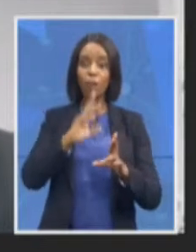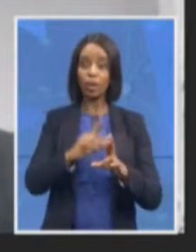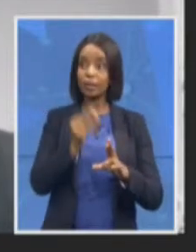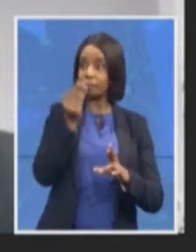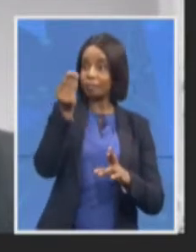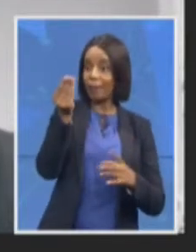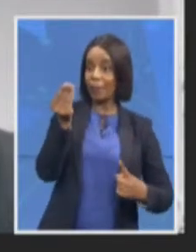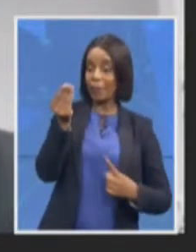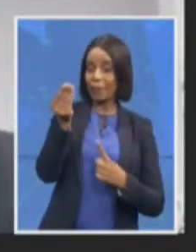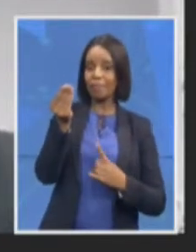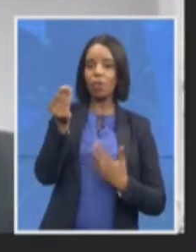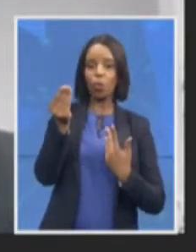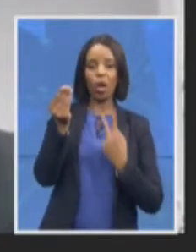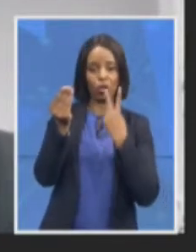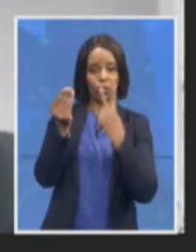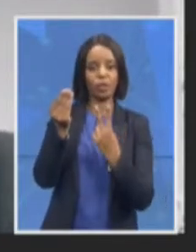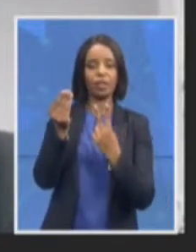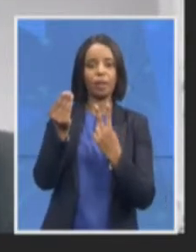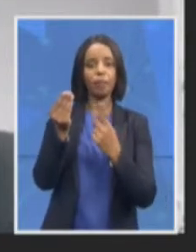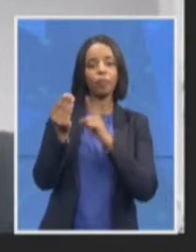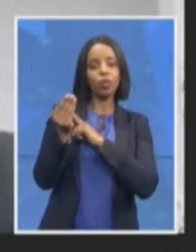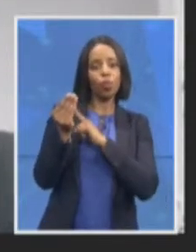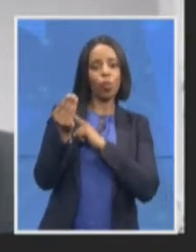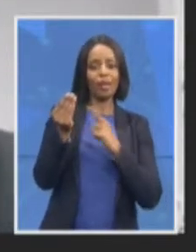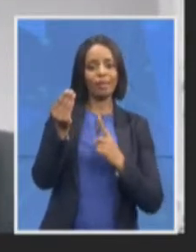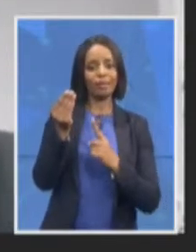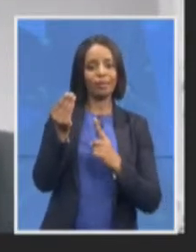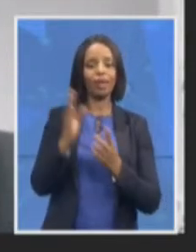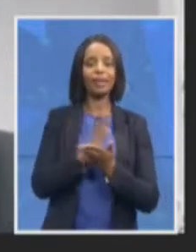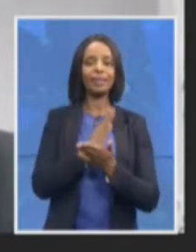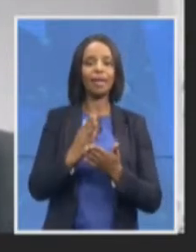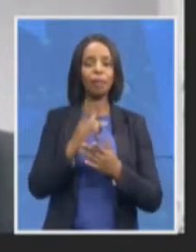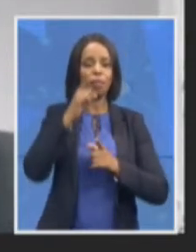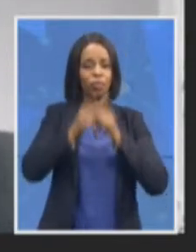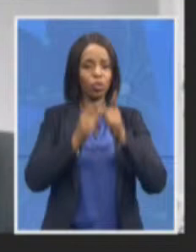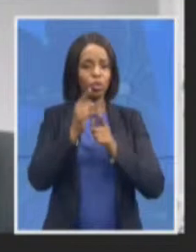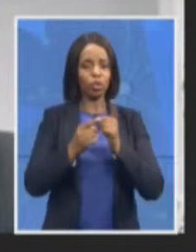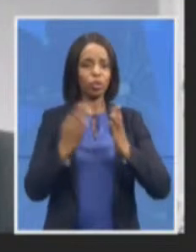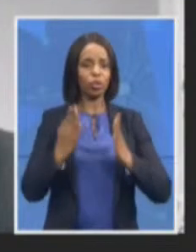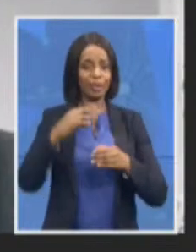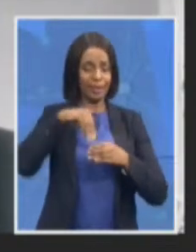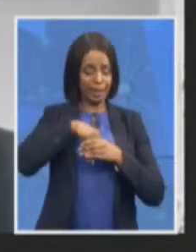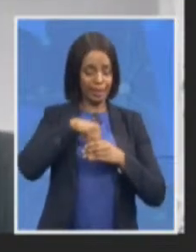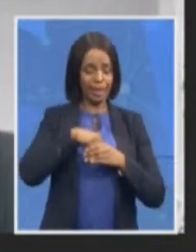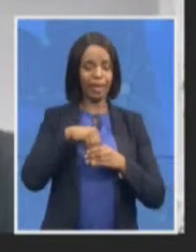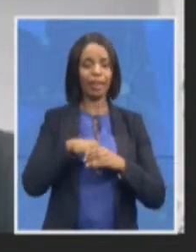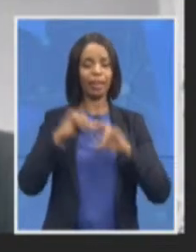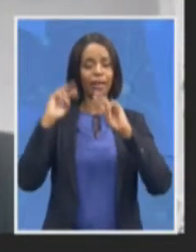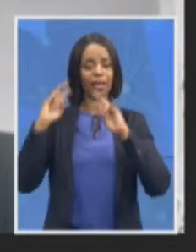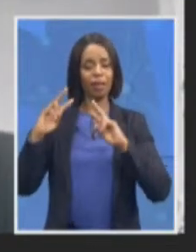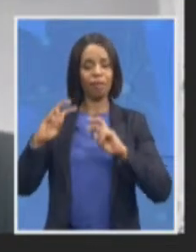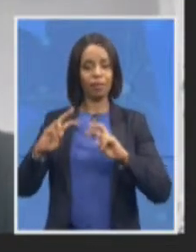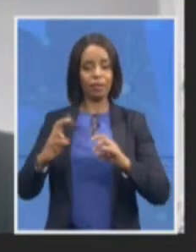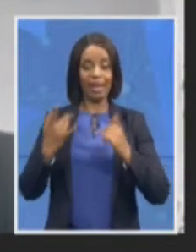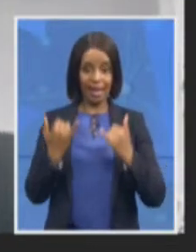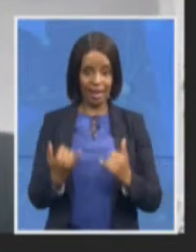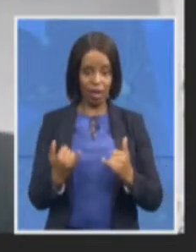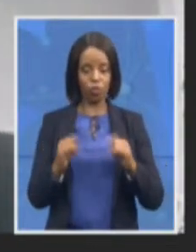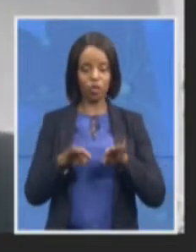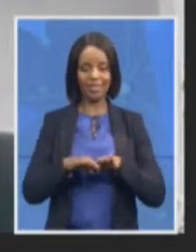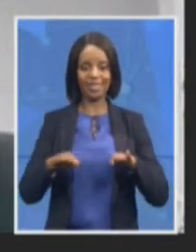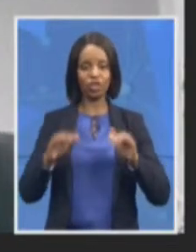prosecutors these investigations internal investigations are quite an advanced stage and so we need to allow those processes to continue